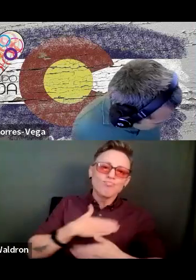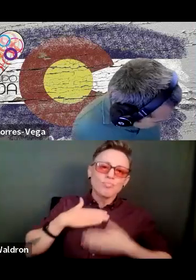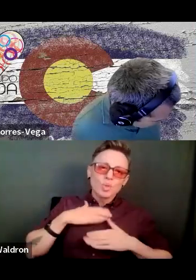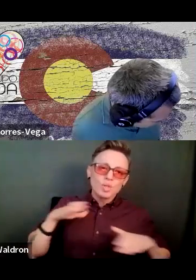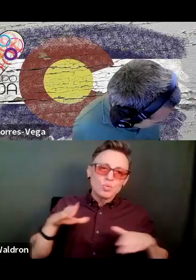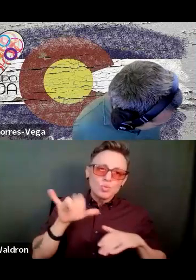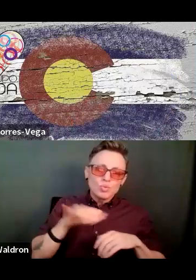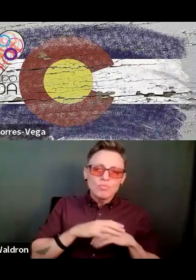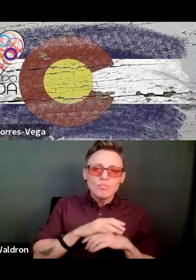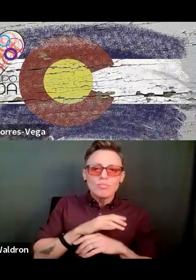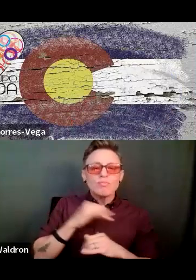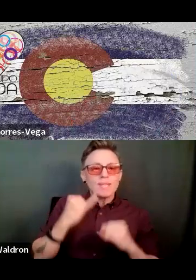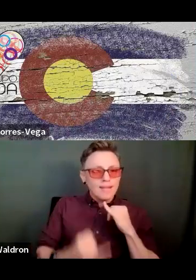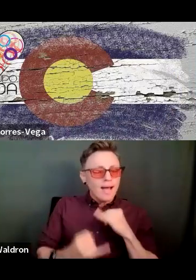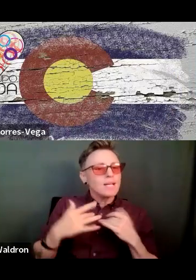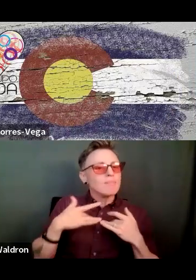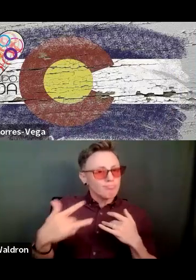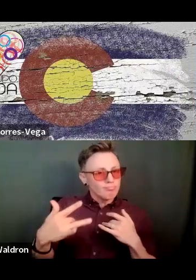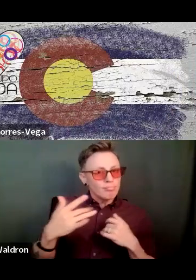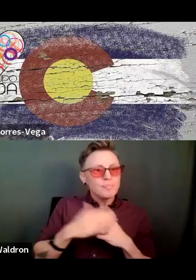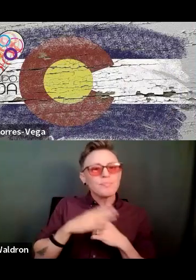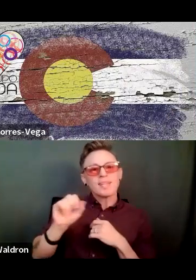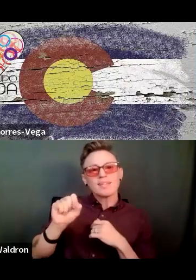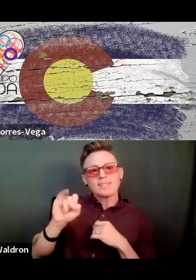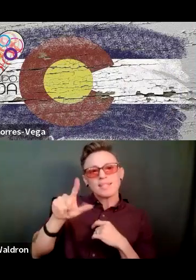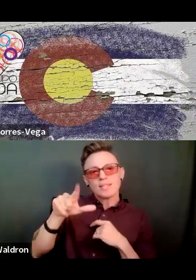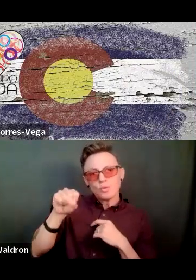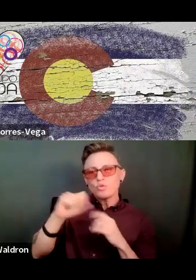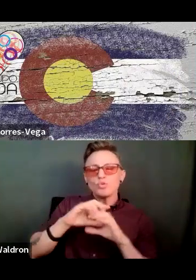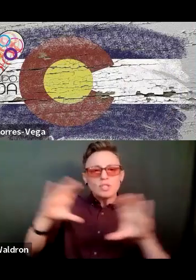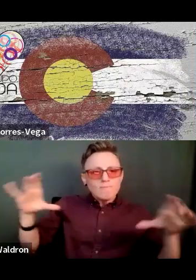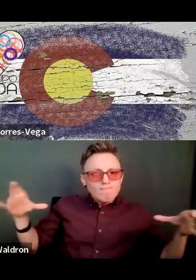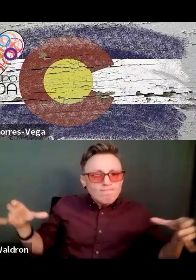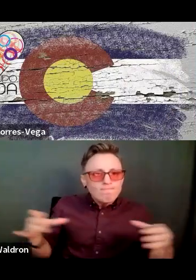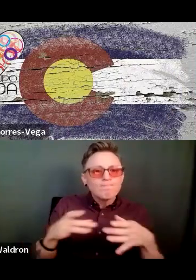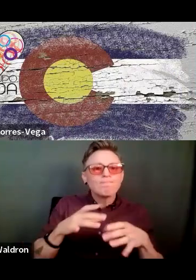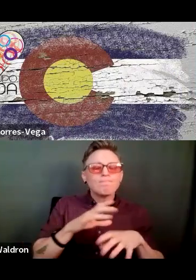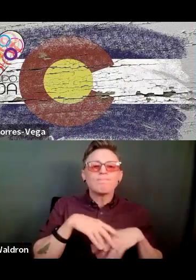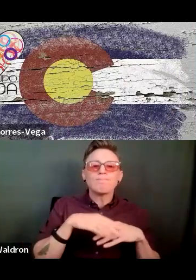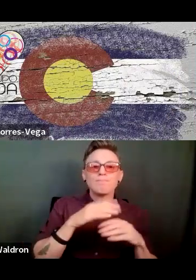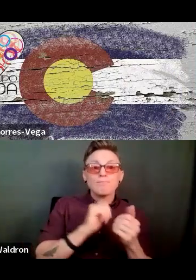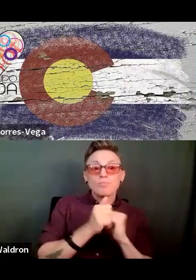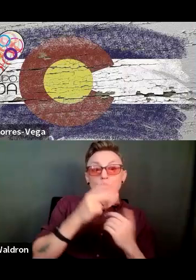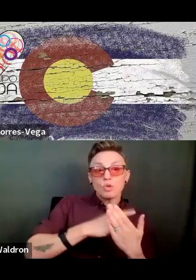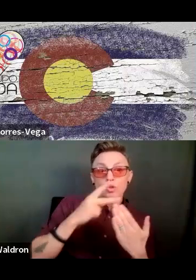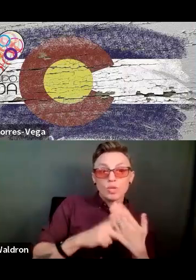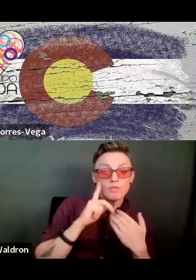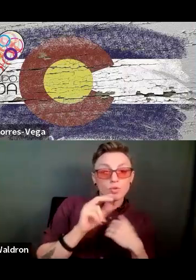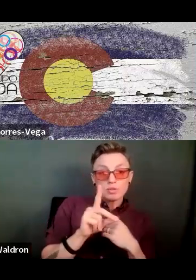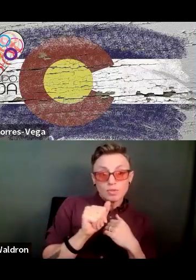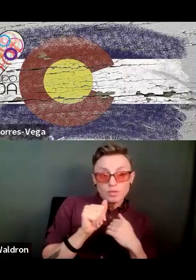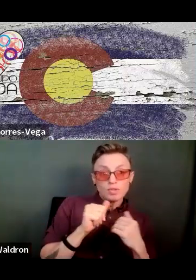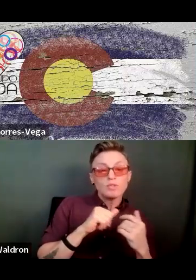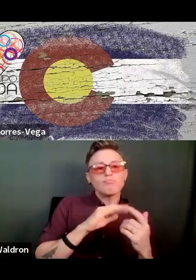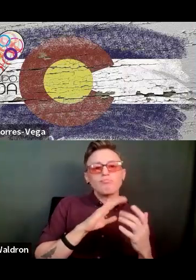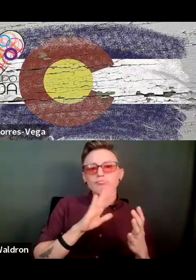last thing that I'll say that I do is I bring silos together. I mean, I love my adaptive sports programs and the adaptive athletes that I work with, but they have